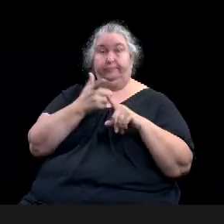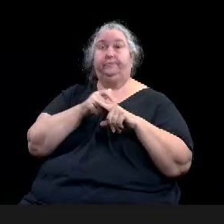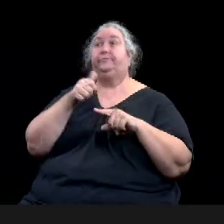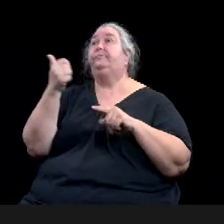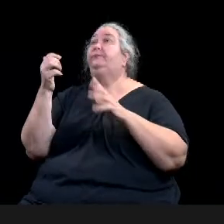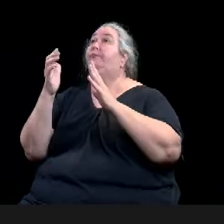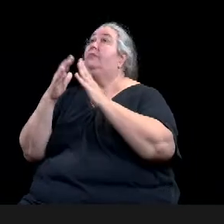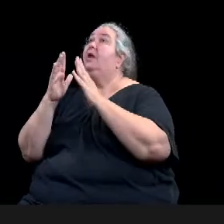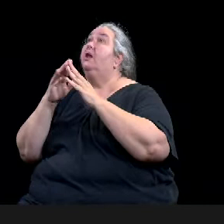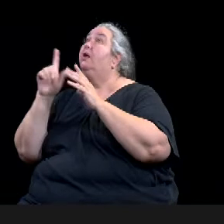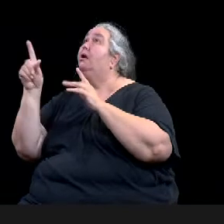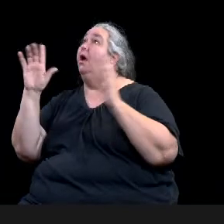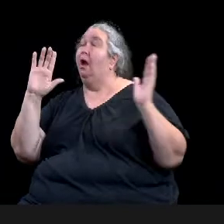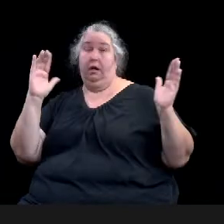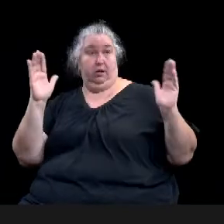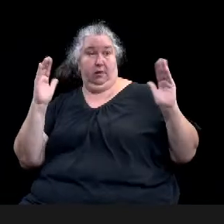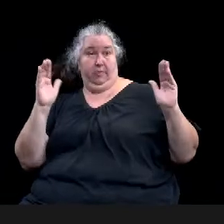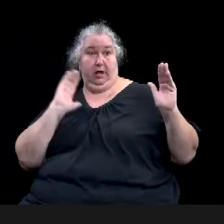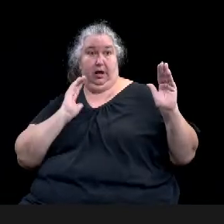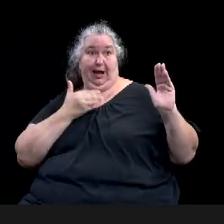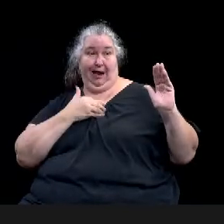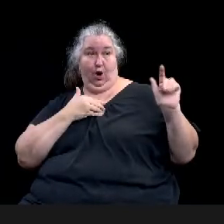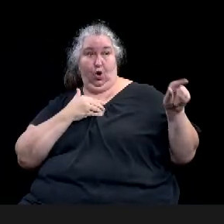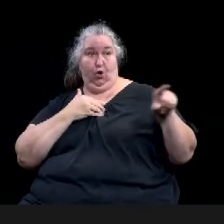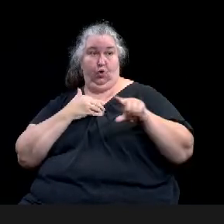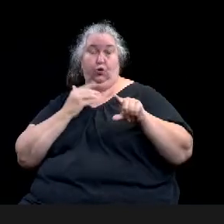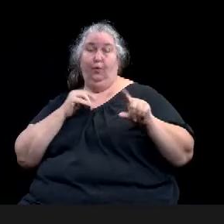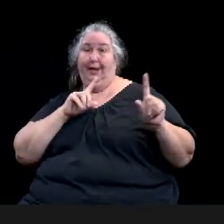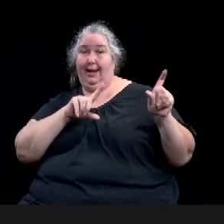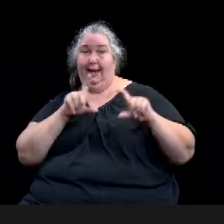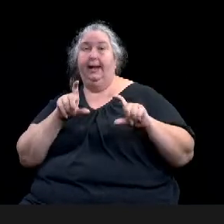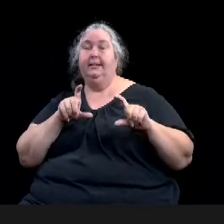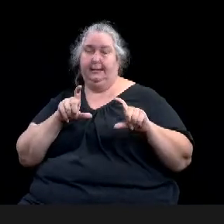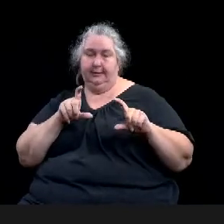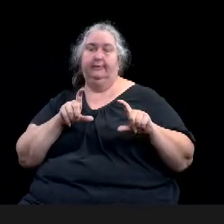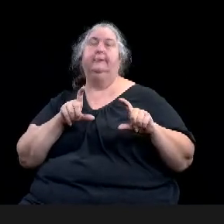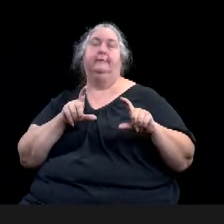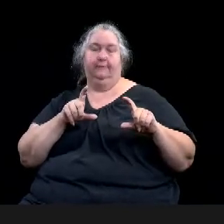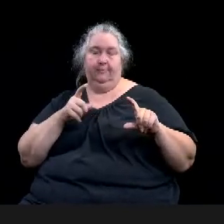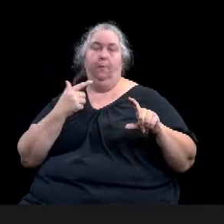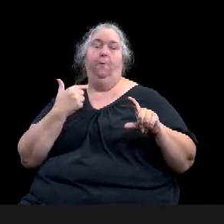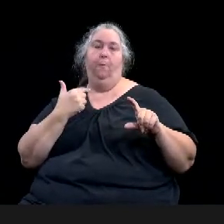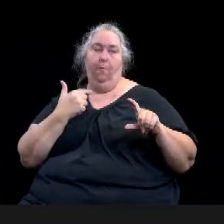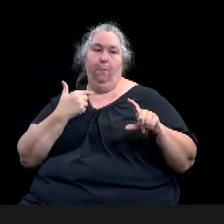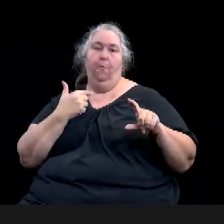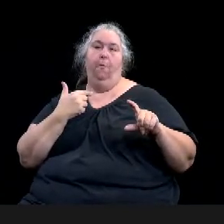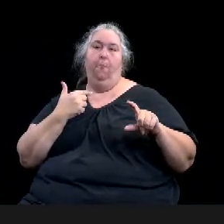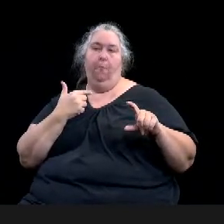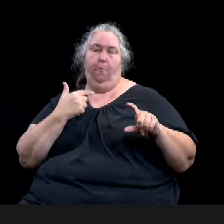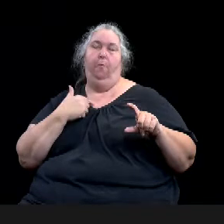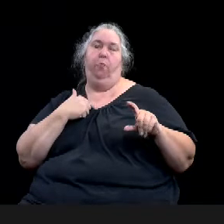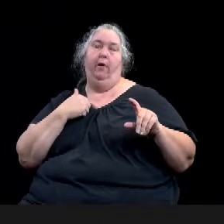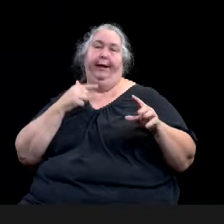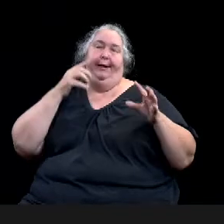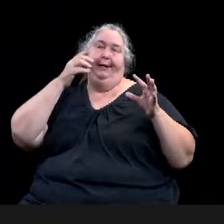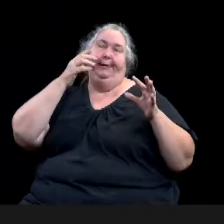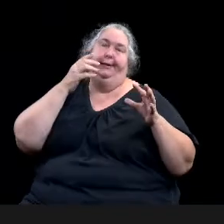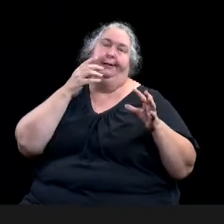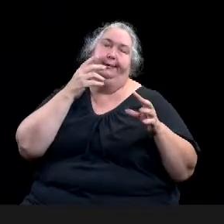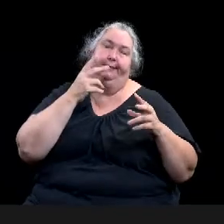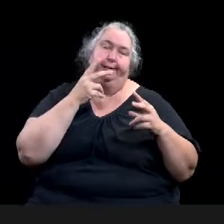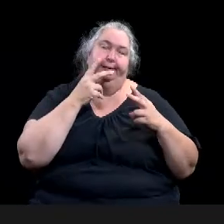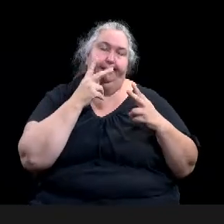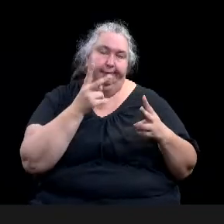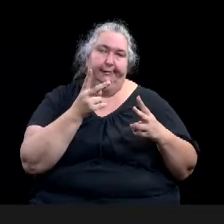the basic program that we proposed to you today. So, we believe we should establish a neighborhood grant program that has